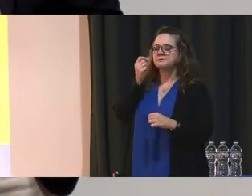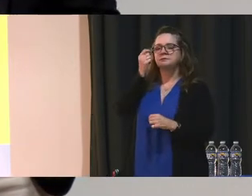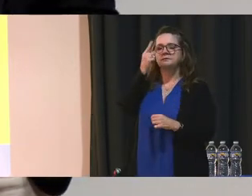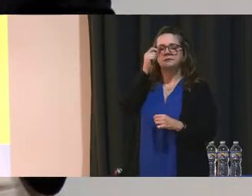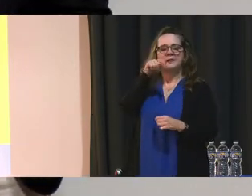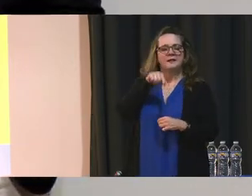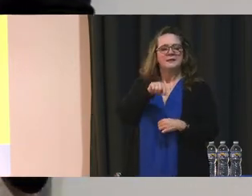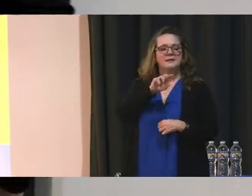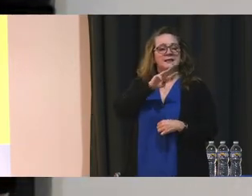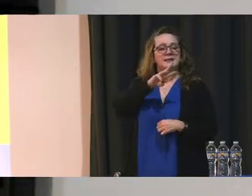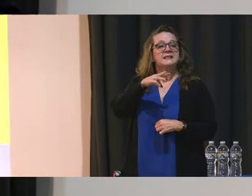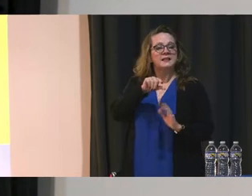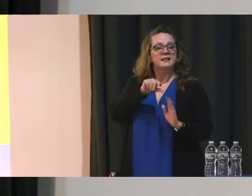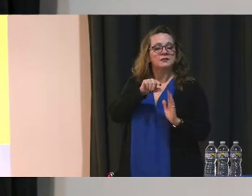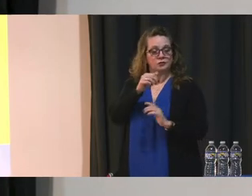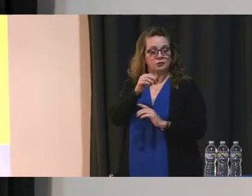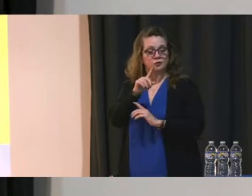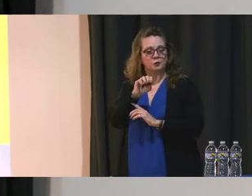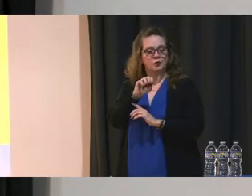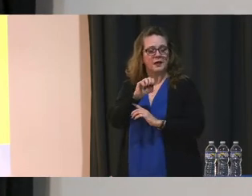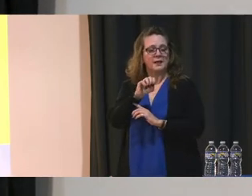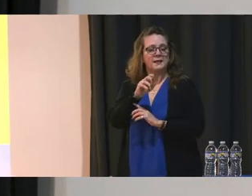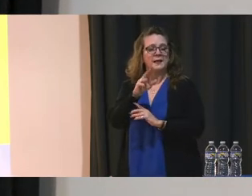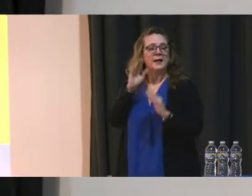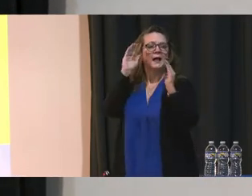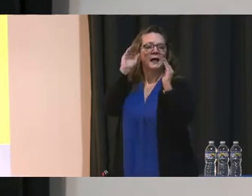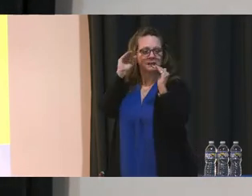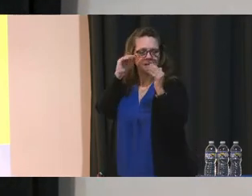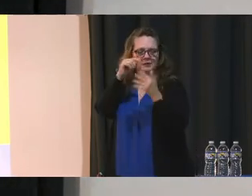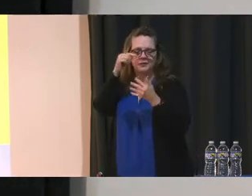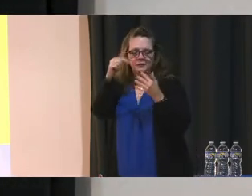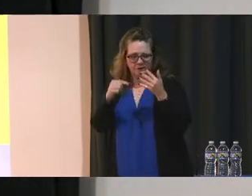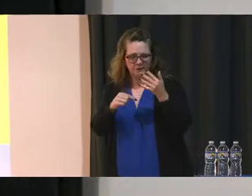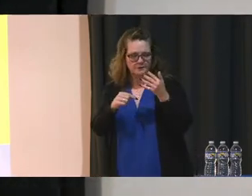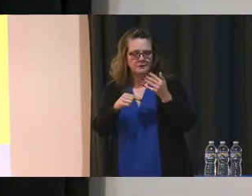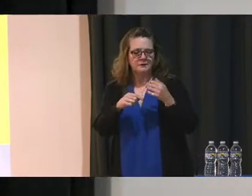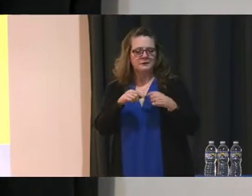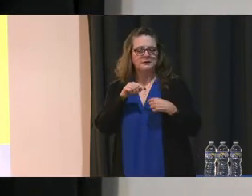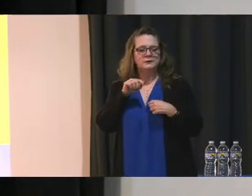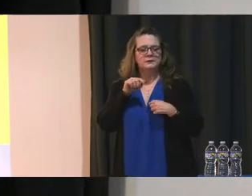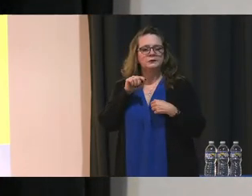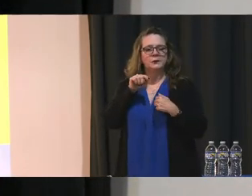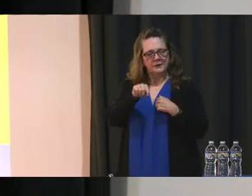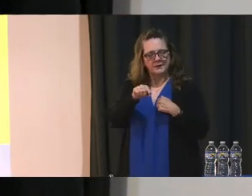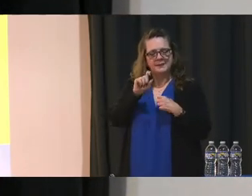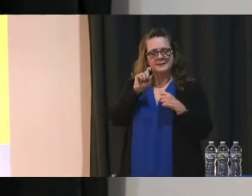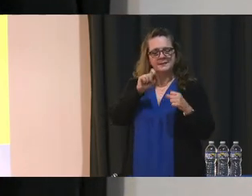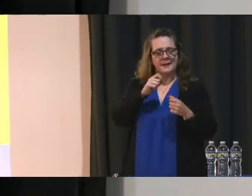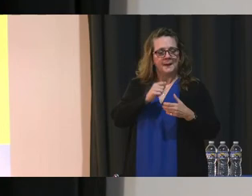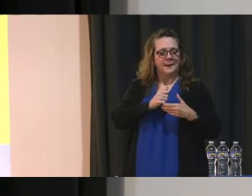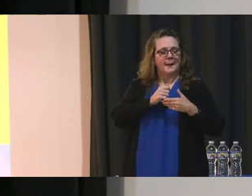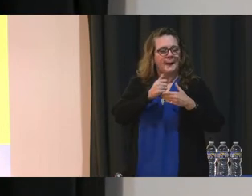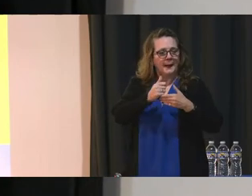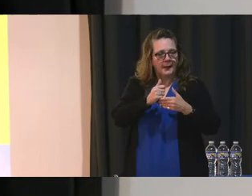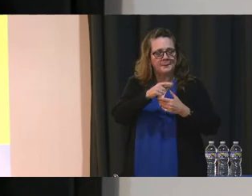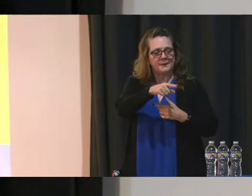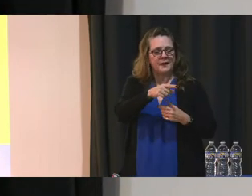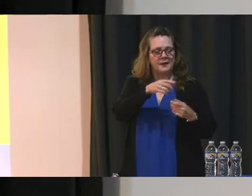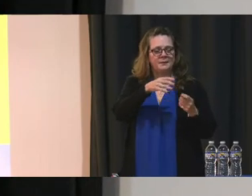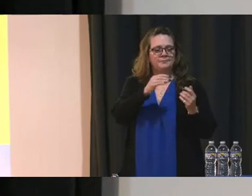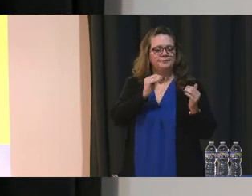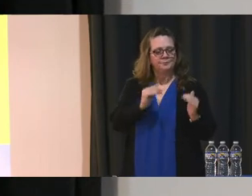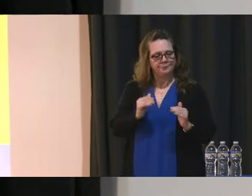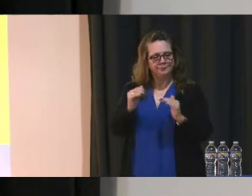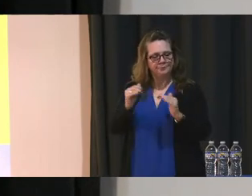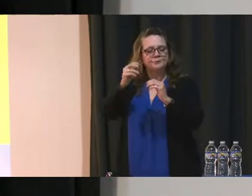expectation. So what I'm getting at, these are the kinds of things that as we scaffold up in age, fourth, fifth